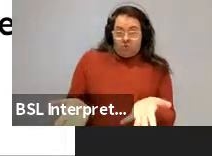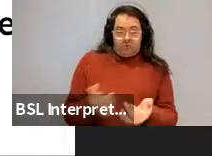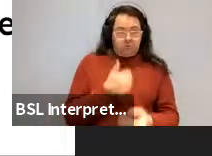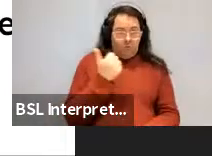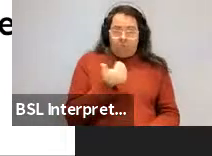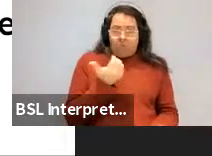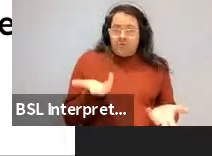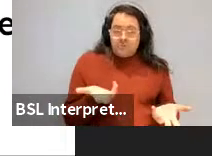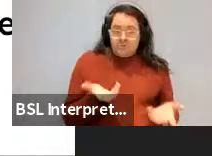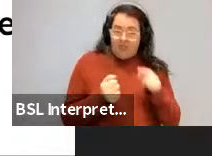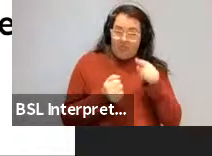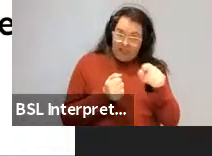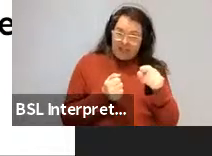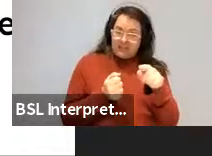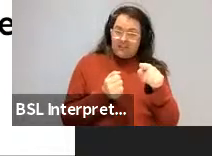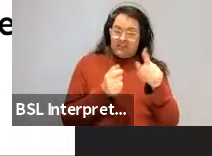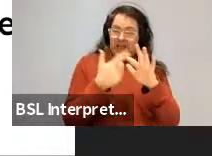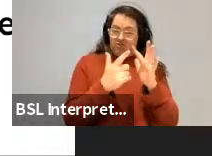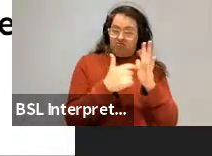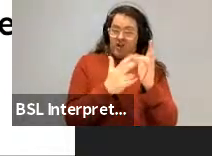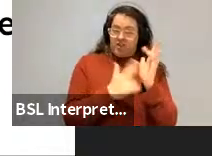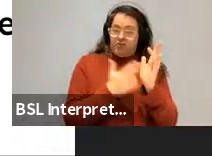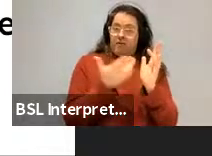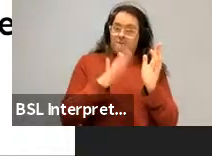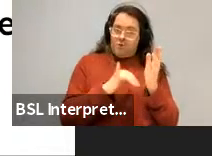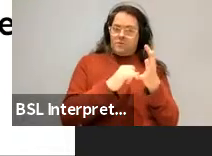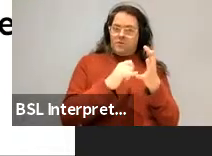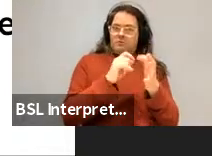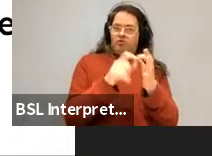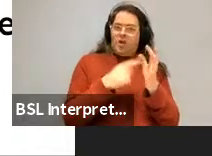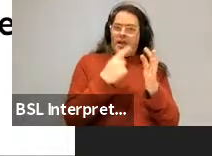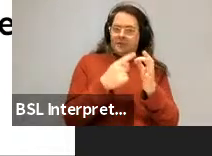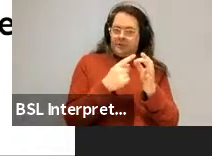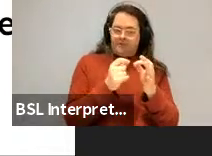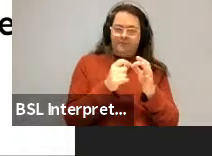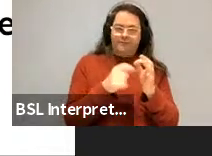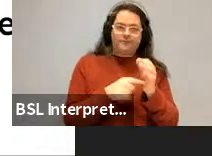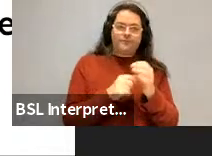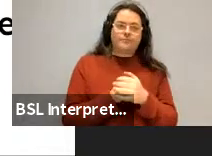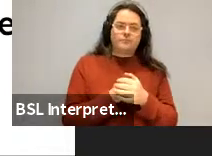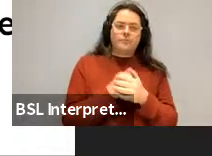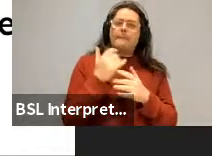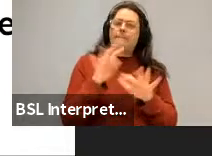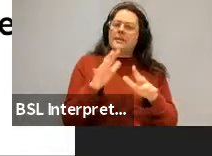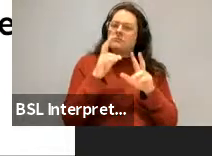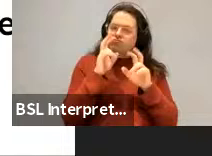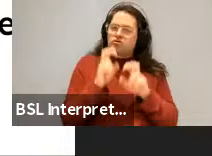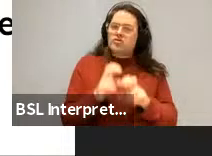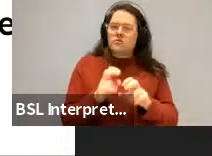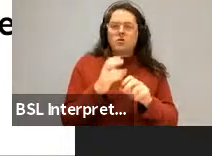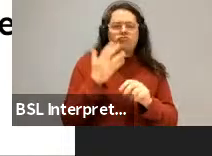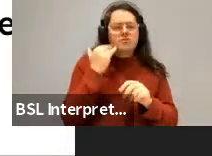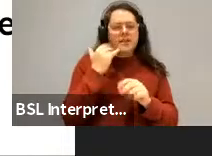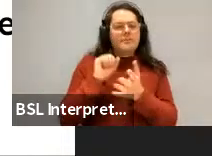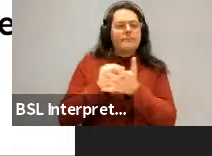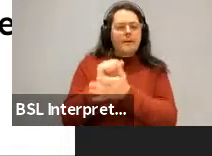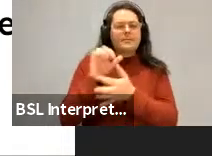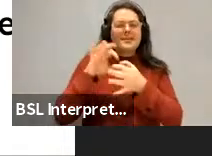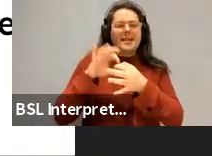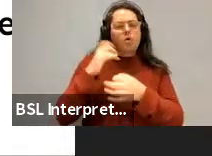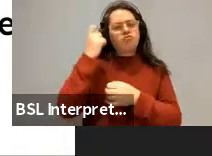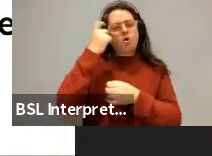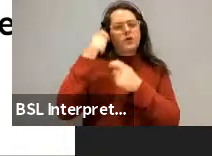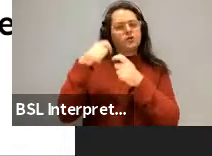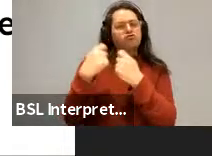Okay. That's an extraction out of a subject. So we ran, initially ran several experiments were reported in a recent paper in cognition, um, which were testing the